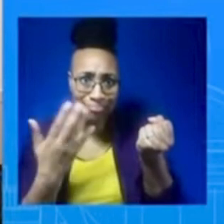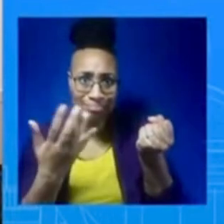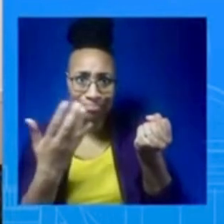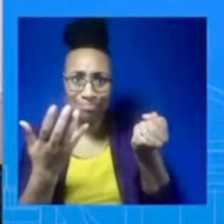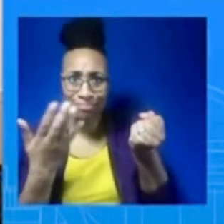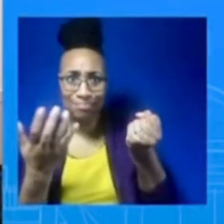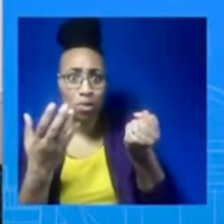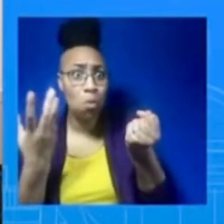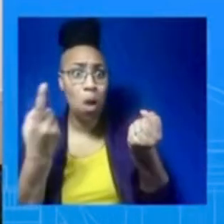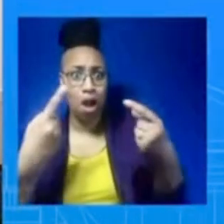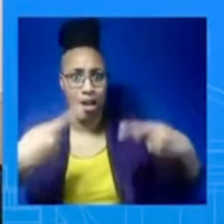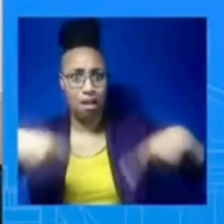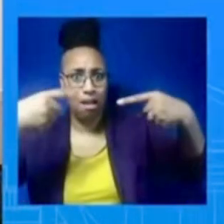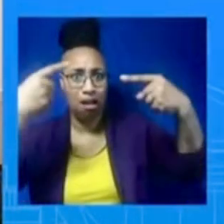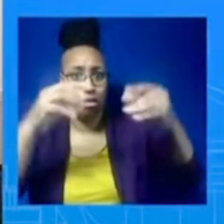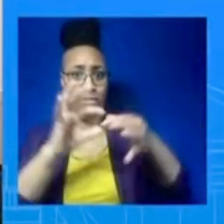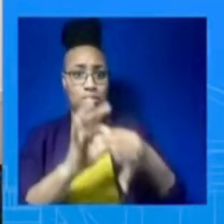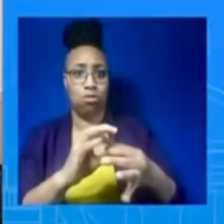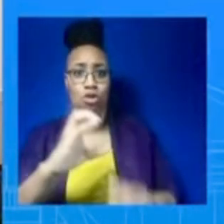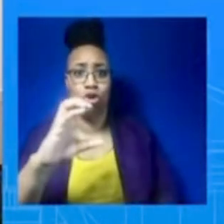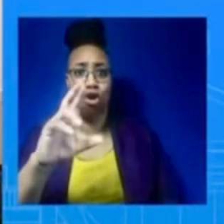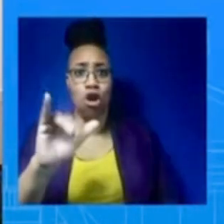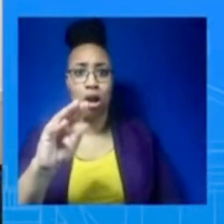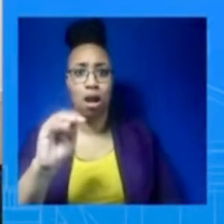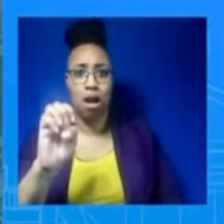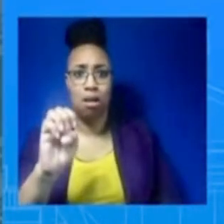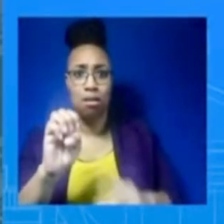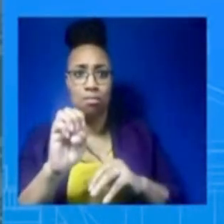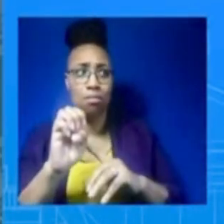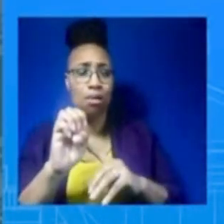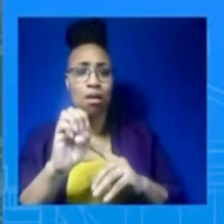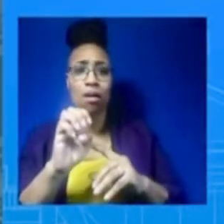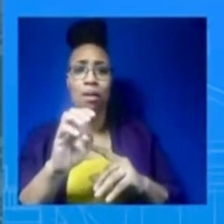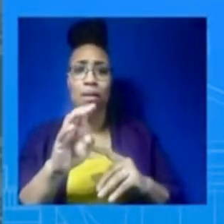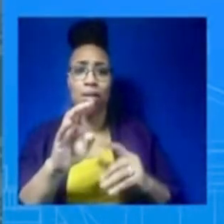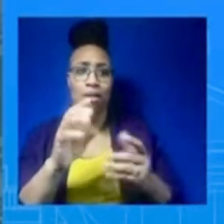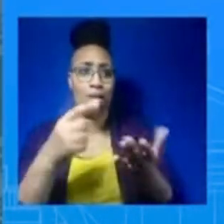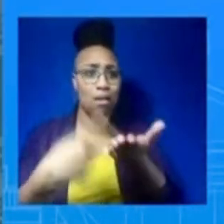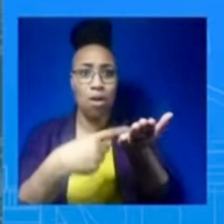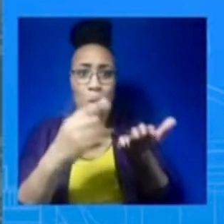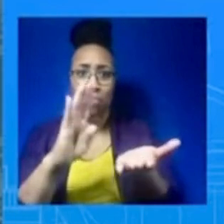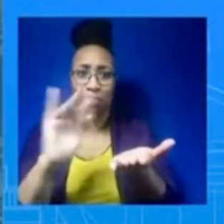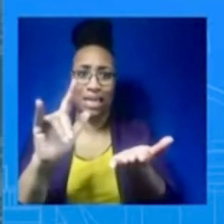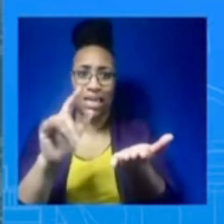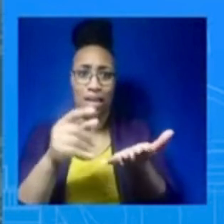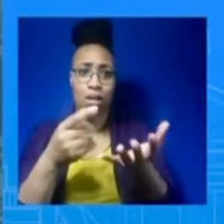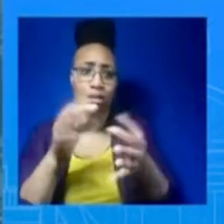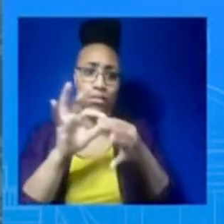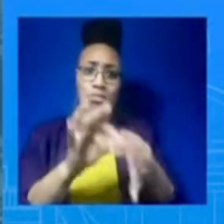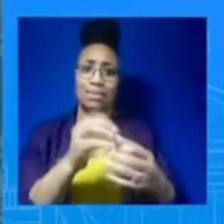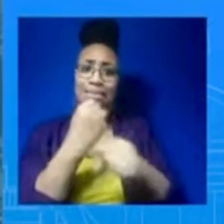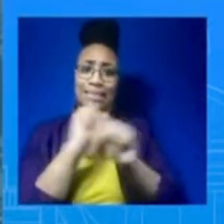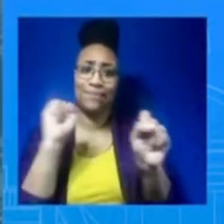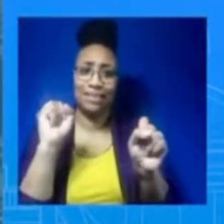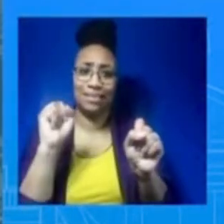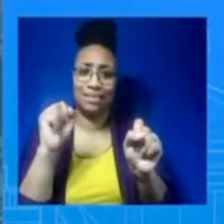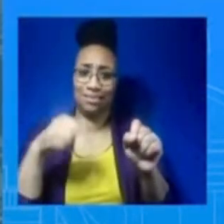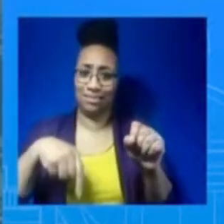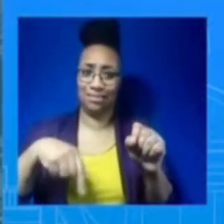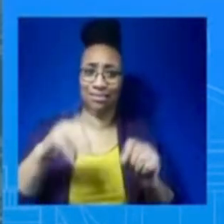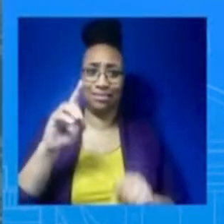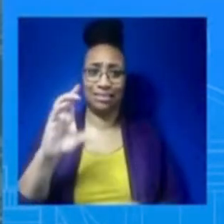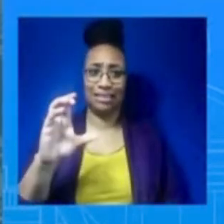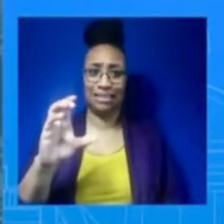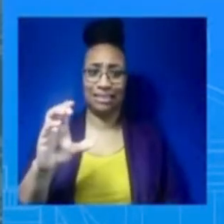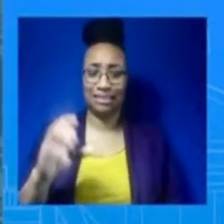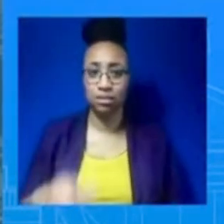safety in the nation's capital? So, just because you mentioned the House Republican, I just have to say this on the record. It is yet another